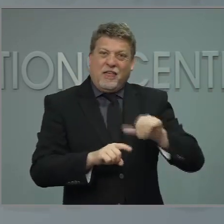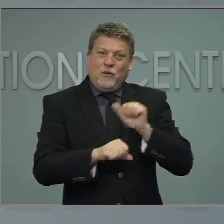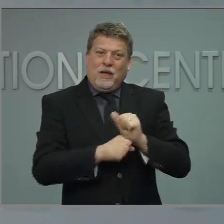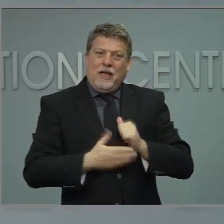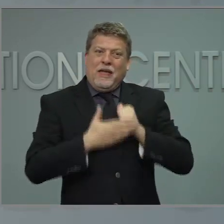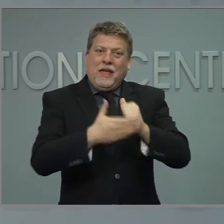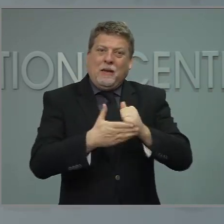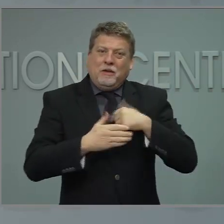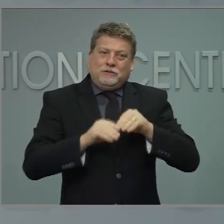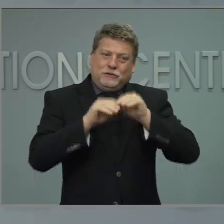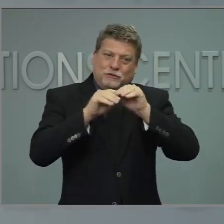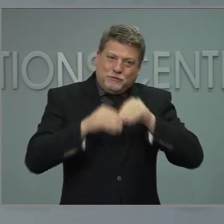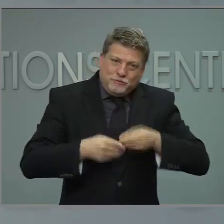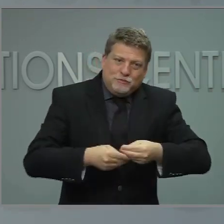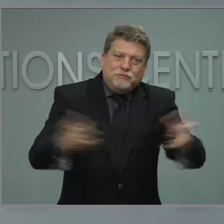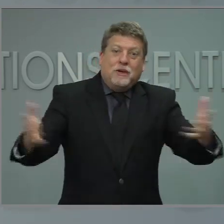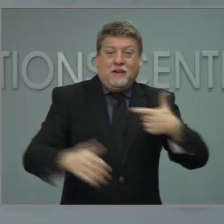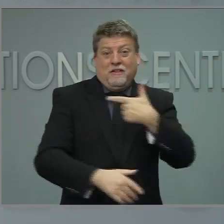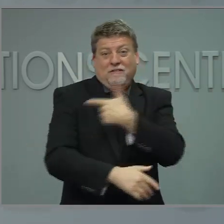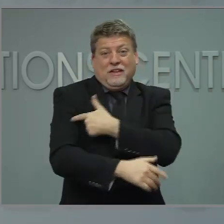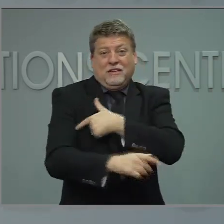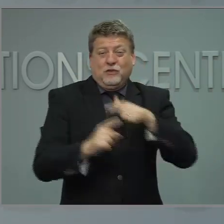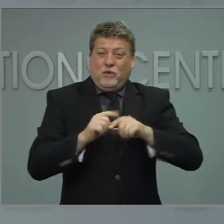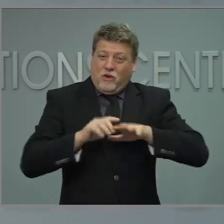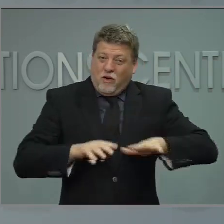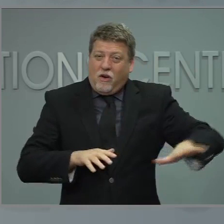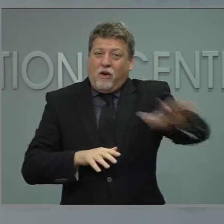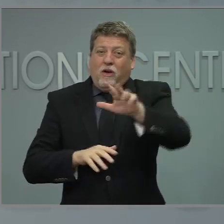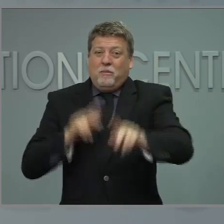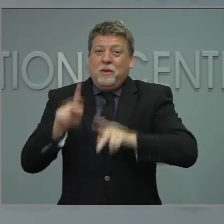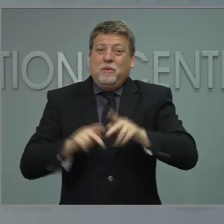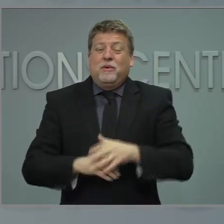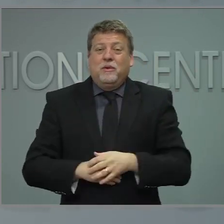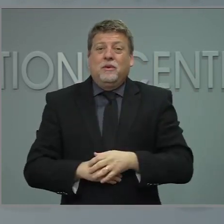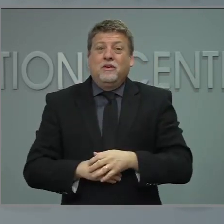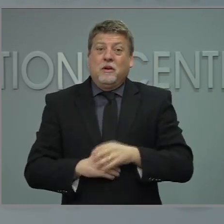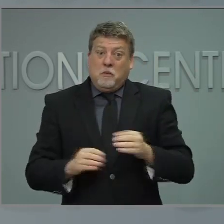Vaccines are the key to moving us forward. I'm ready for that.